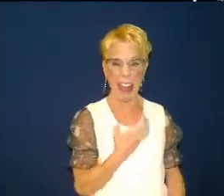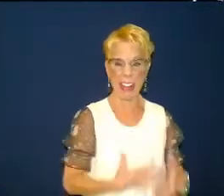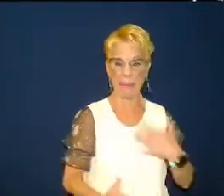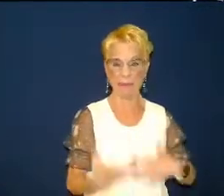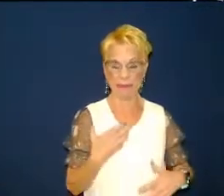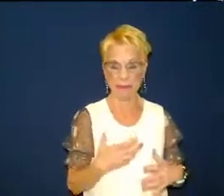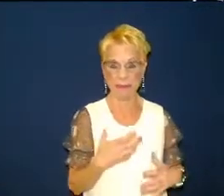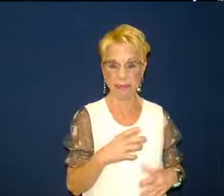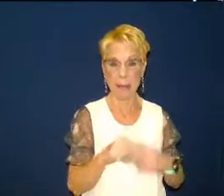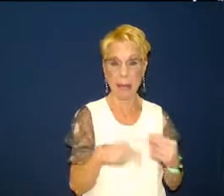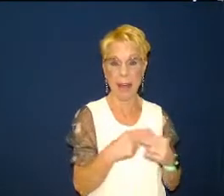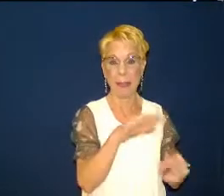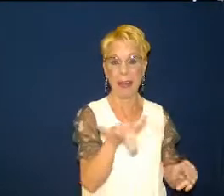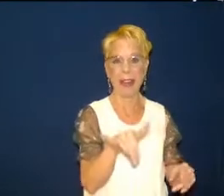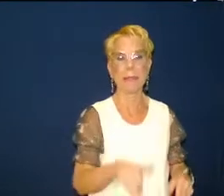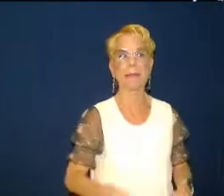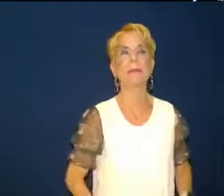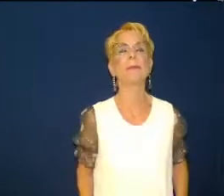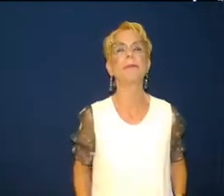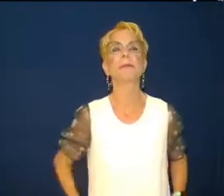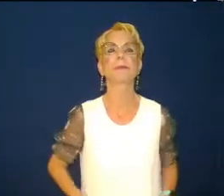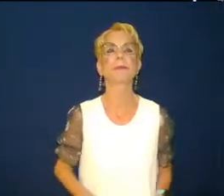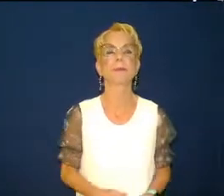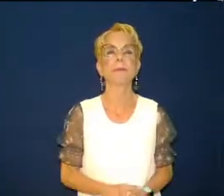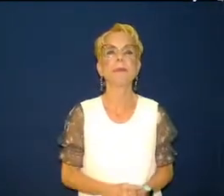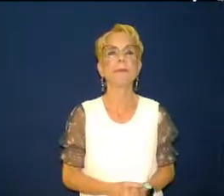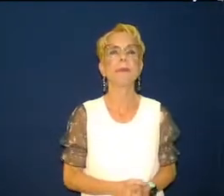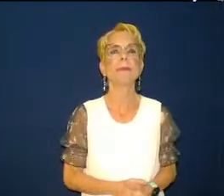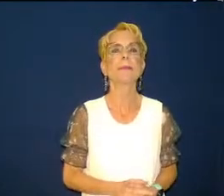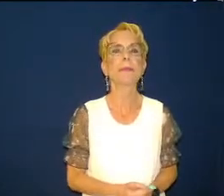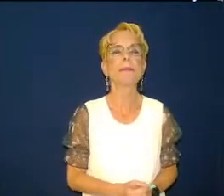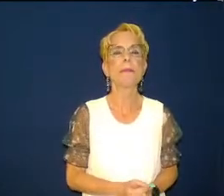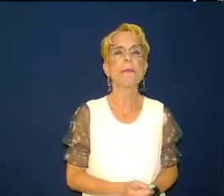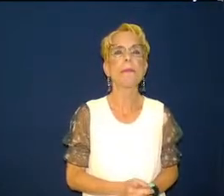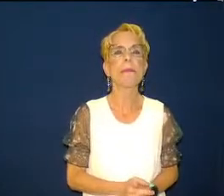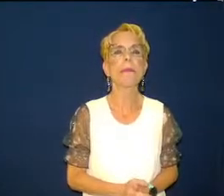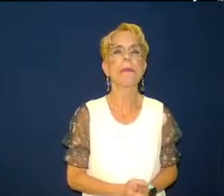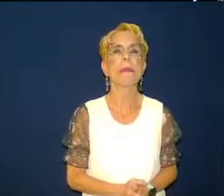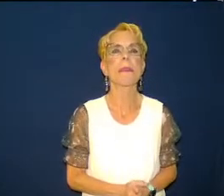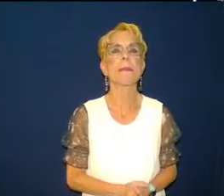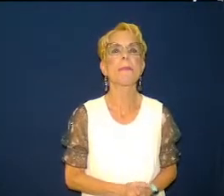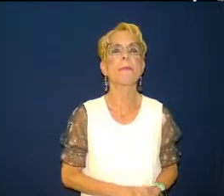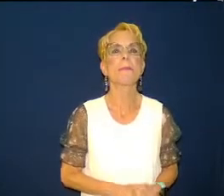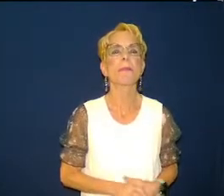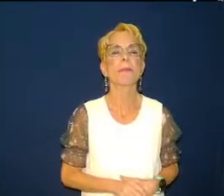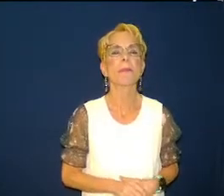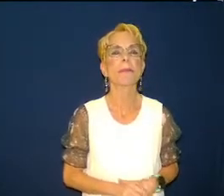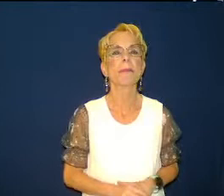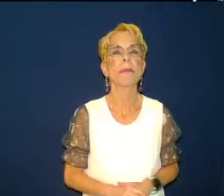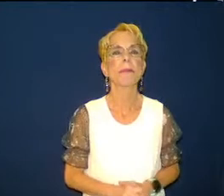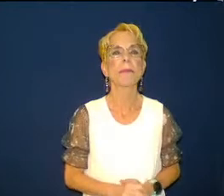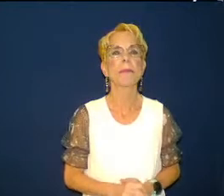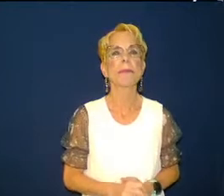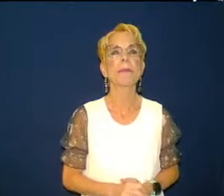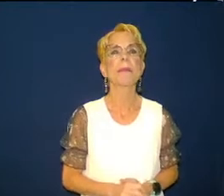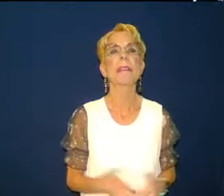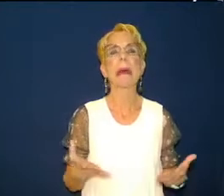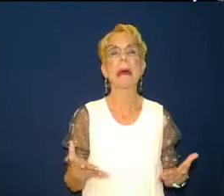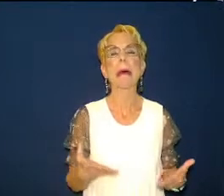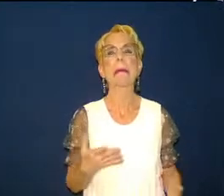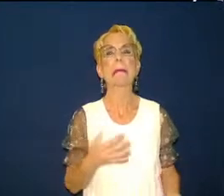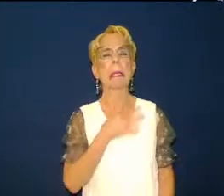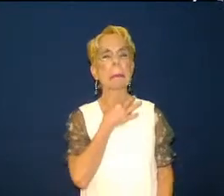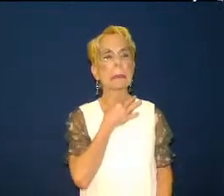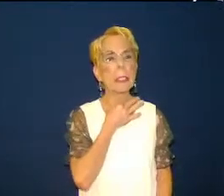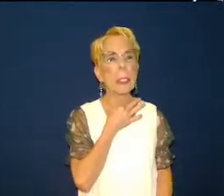the final service and sort of like a funeral service you know it's the way it works but these people morbidly curious so the next